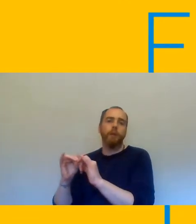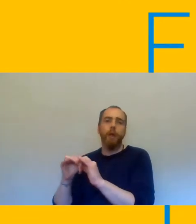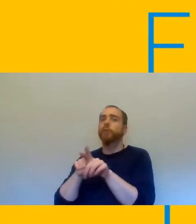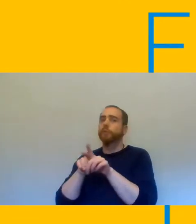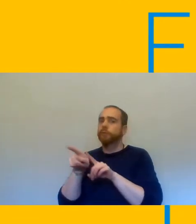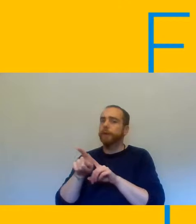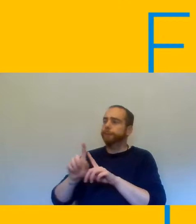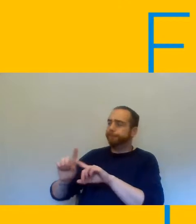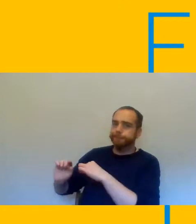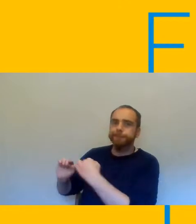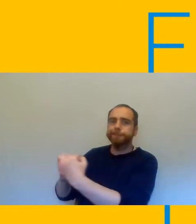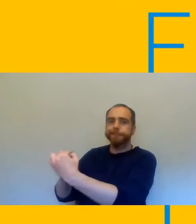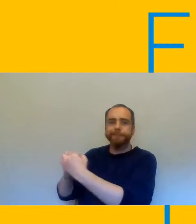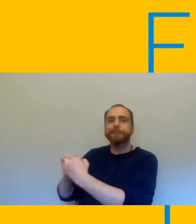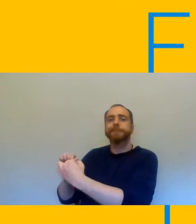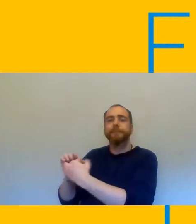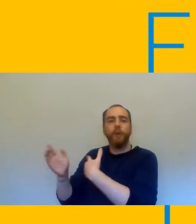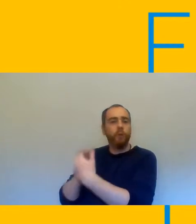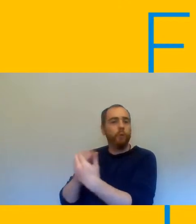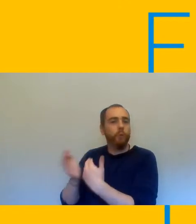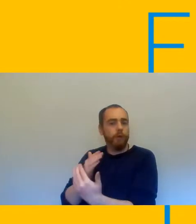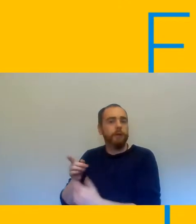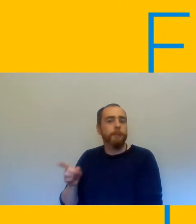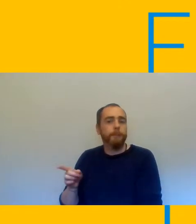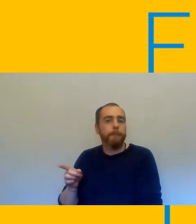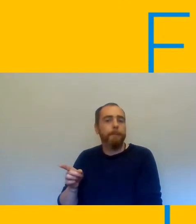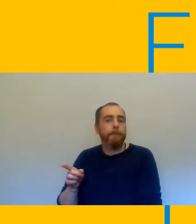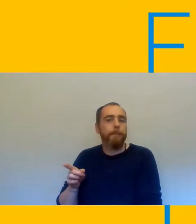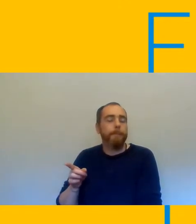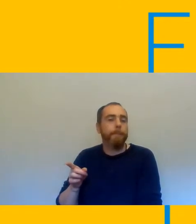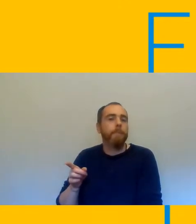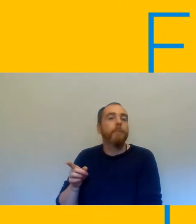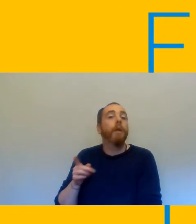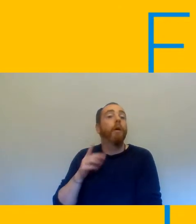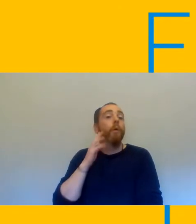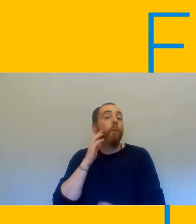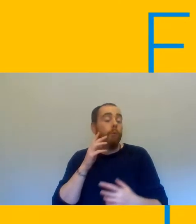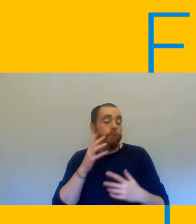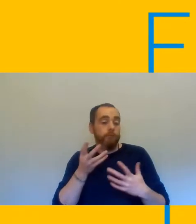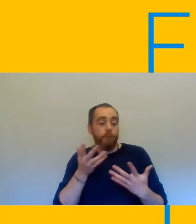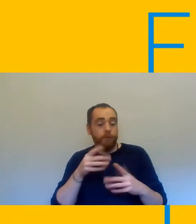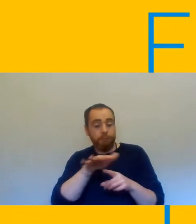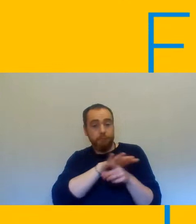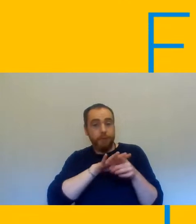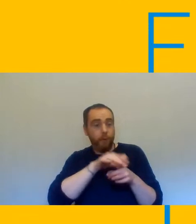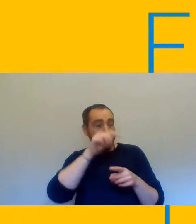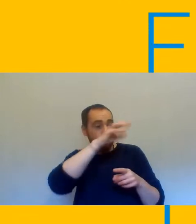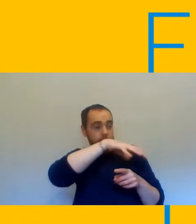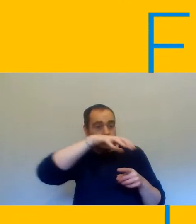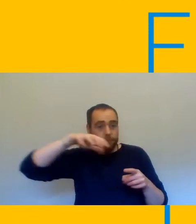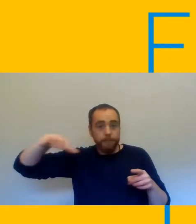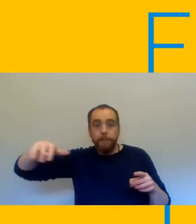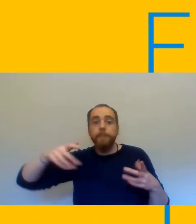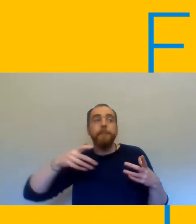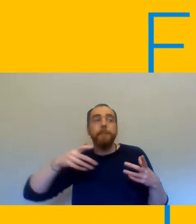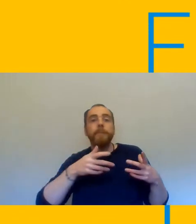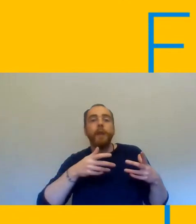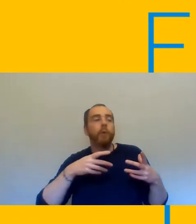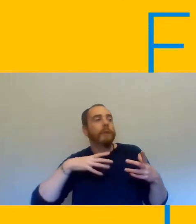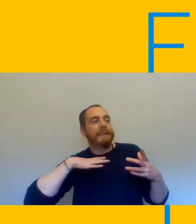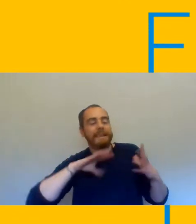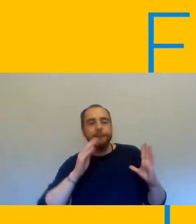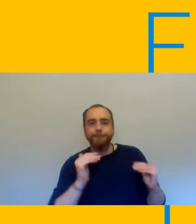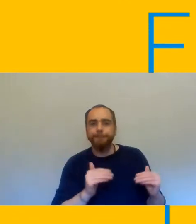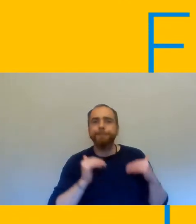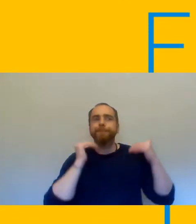employer uh and obviously where we do have situations locally where we have got uh rogue employers or we have a need to escalate we